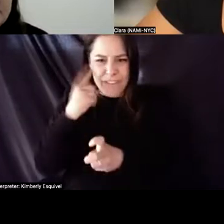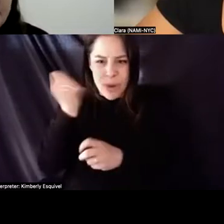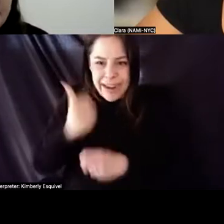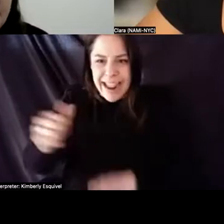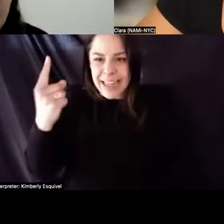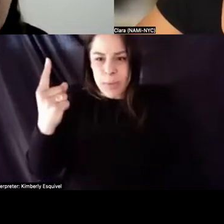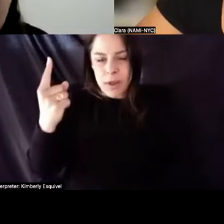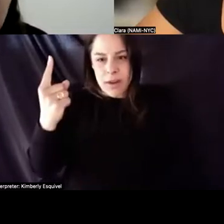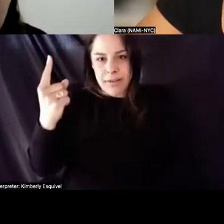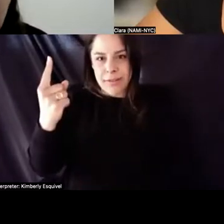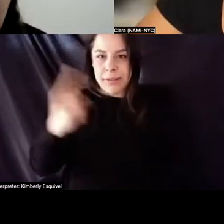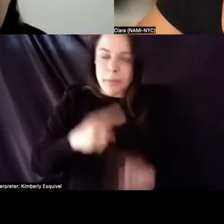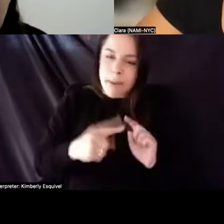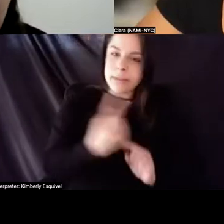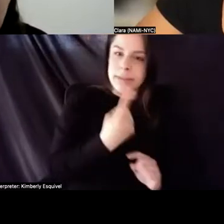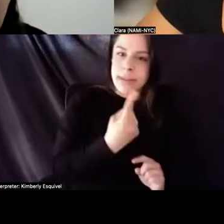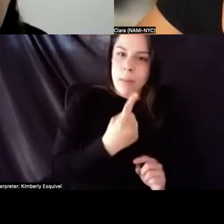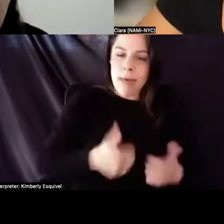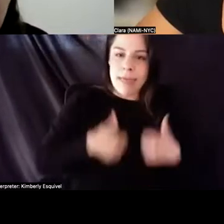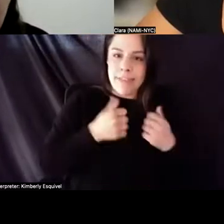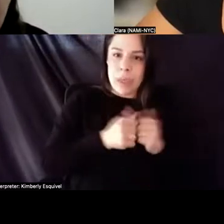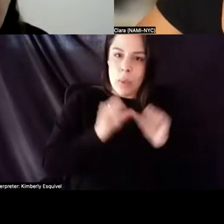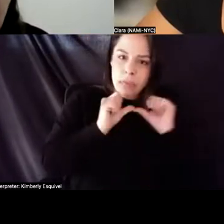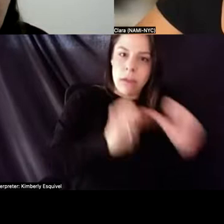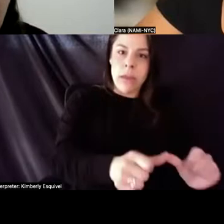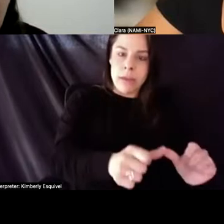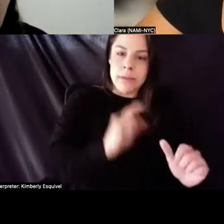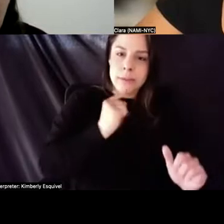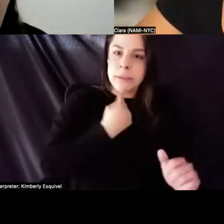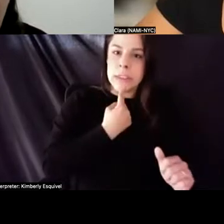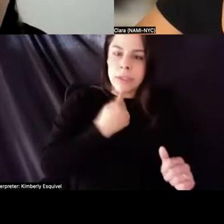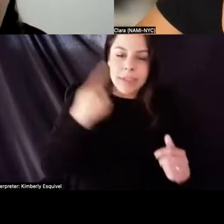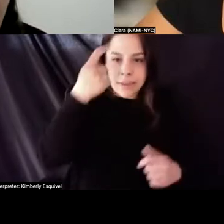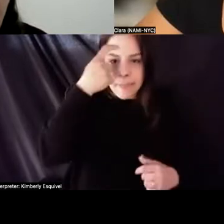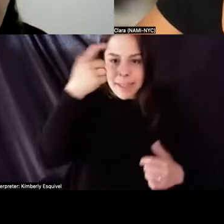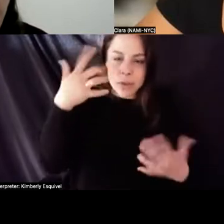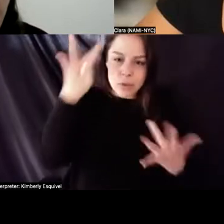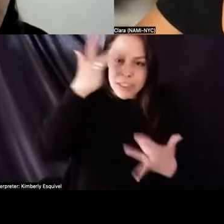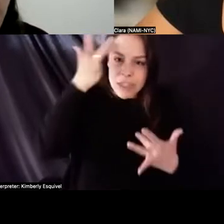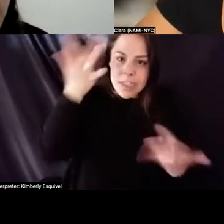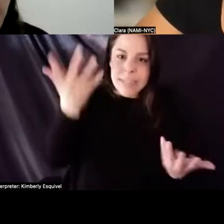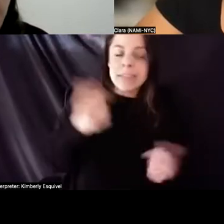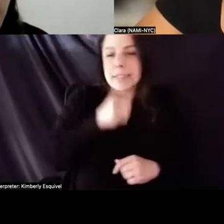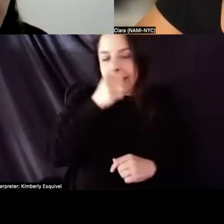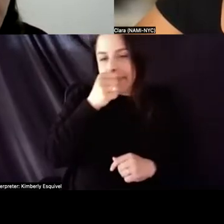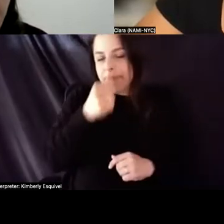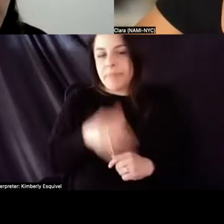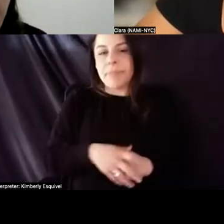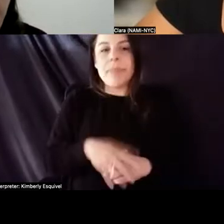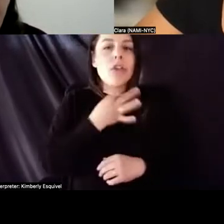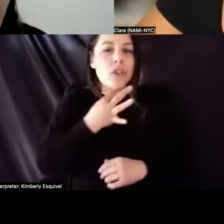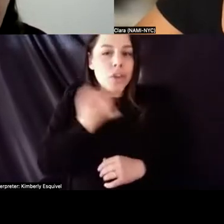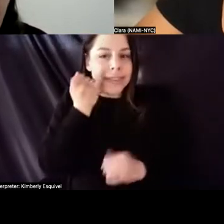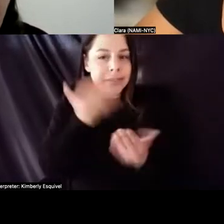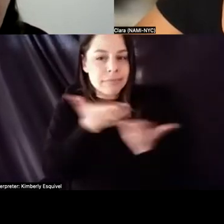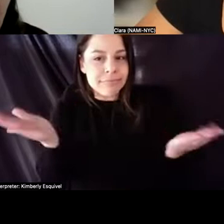with a severe and persistent mental illness in a community residence. So I was wondering if you guys had any thoughts